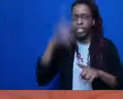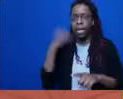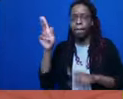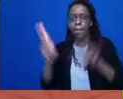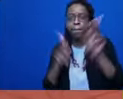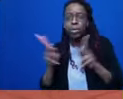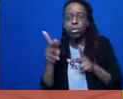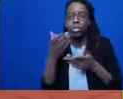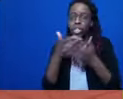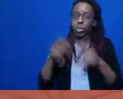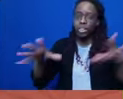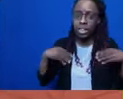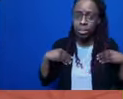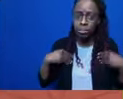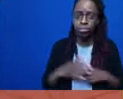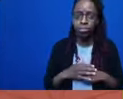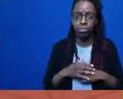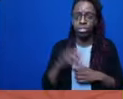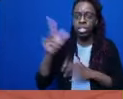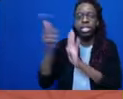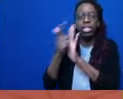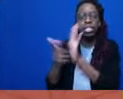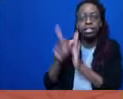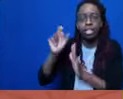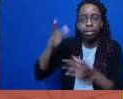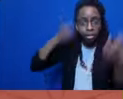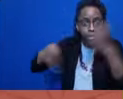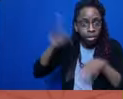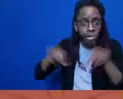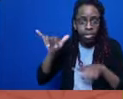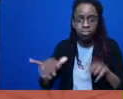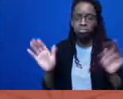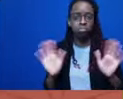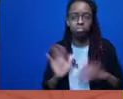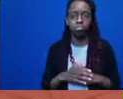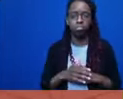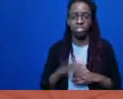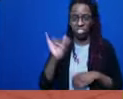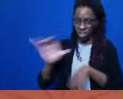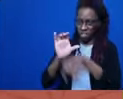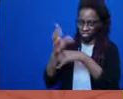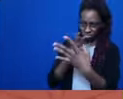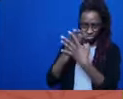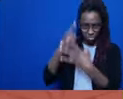in mental health facilities is incarceration. But again, you know, the family wanted their